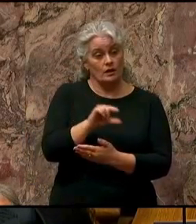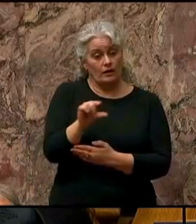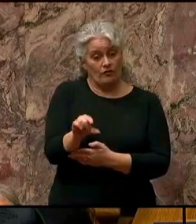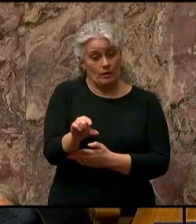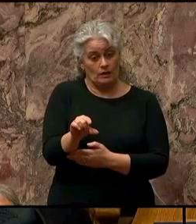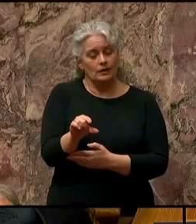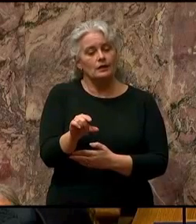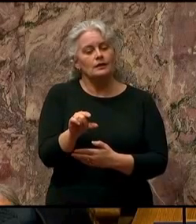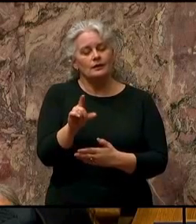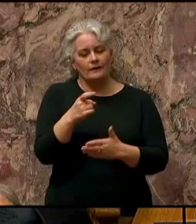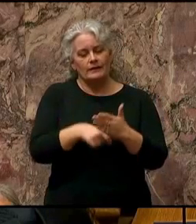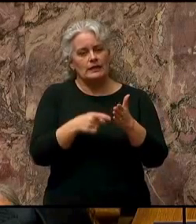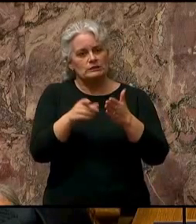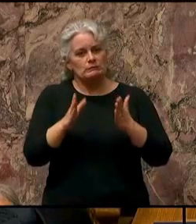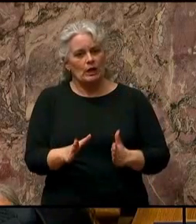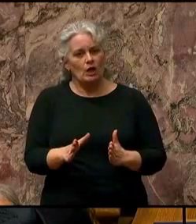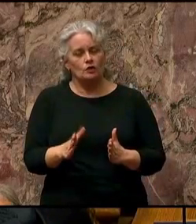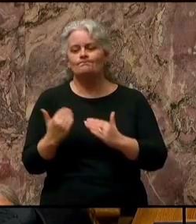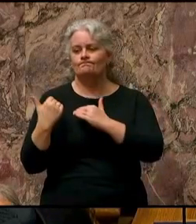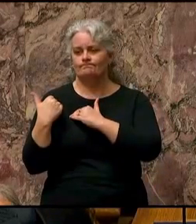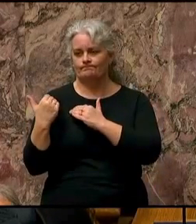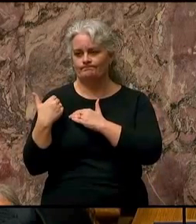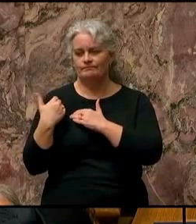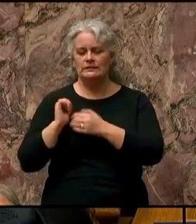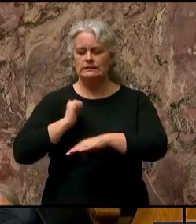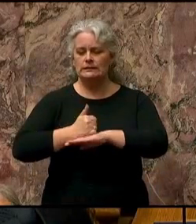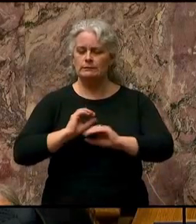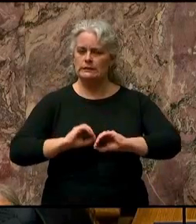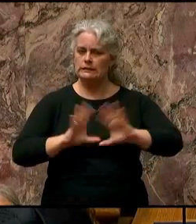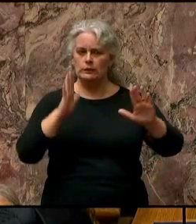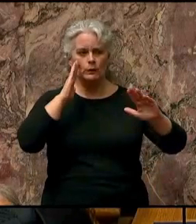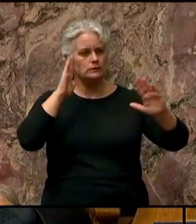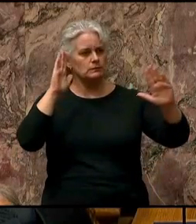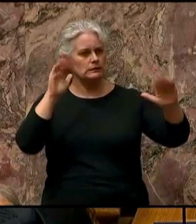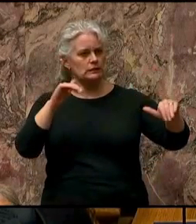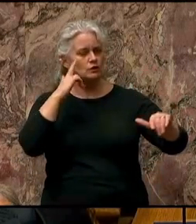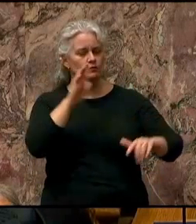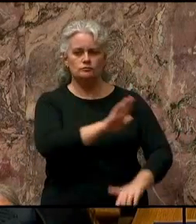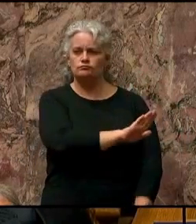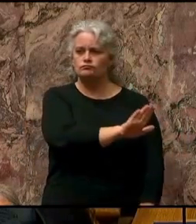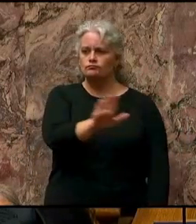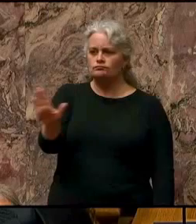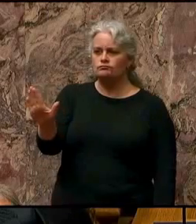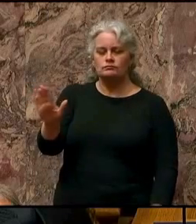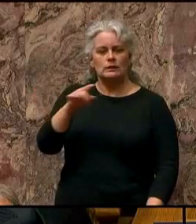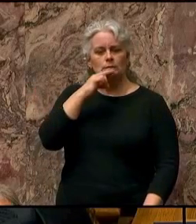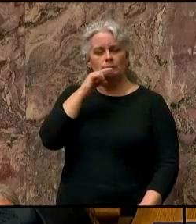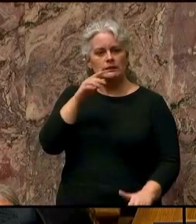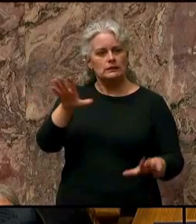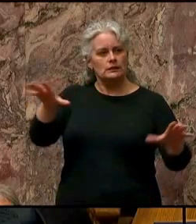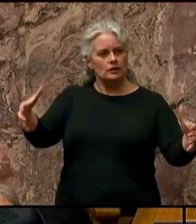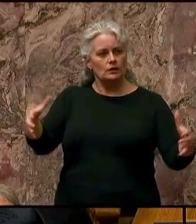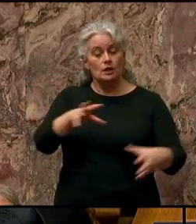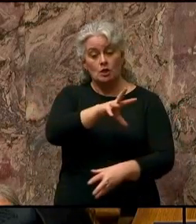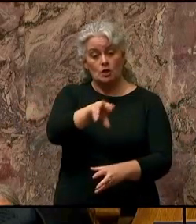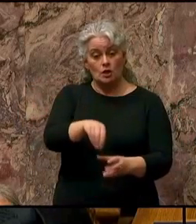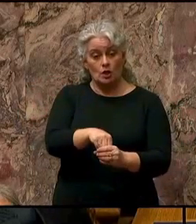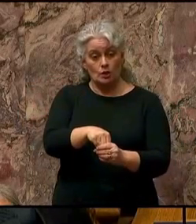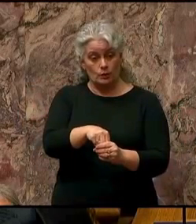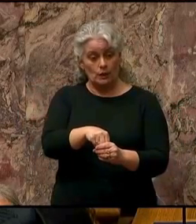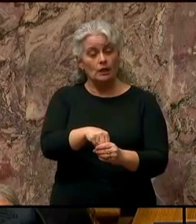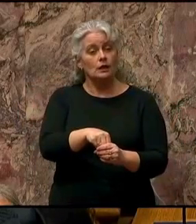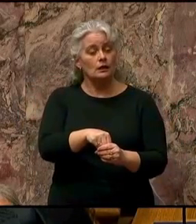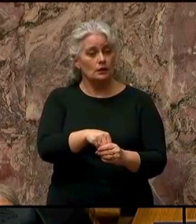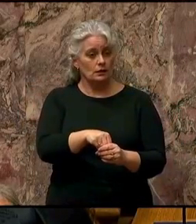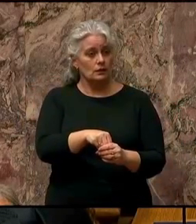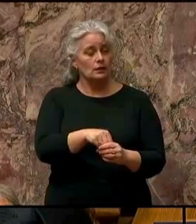accountability principles set out clear expectations for the broadest public sector, including crown corporations,